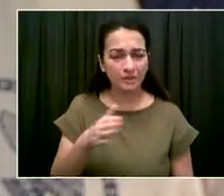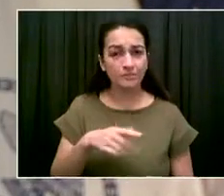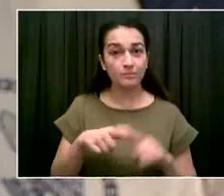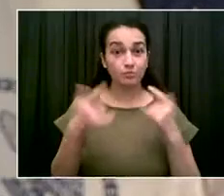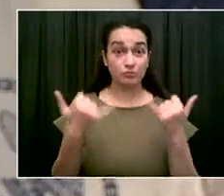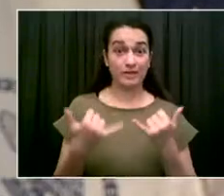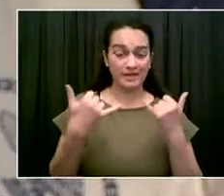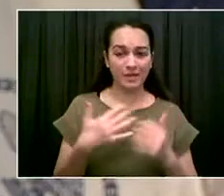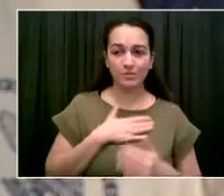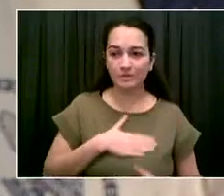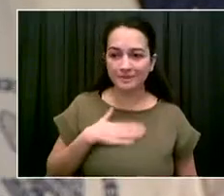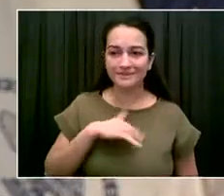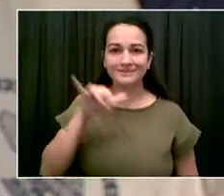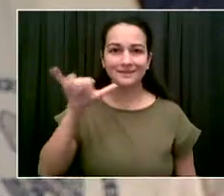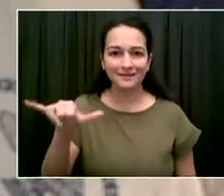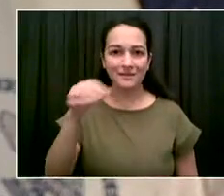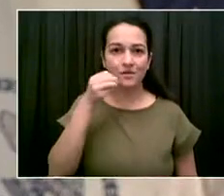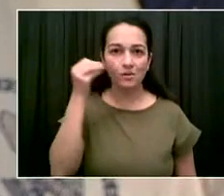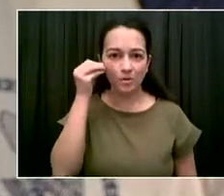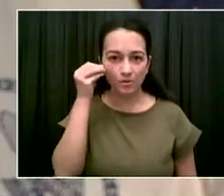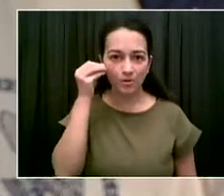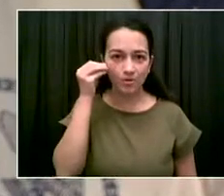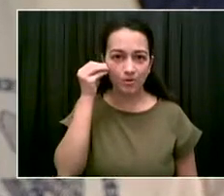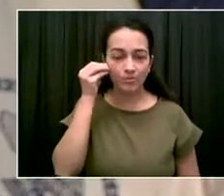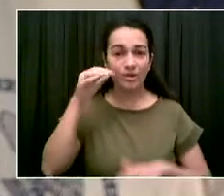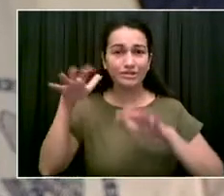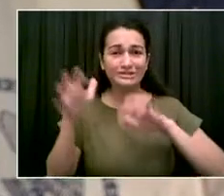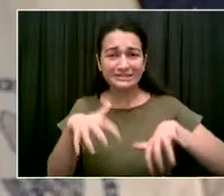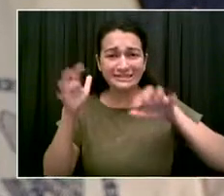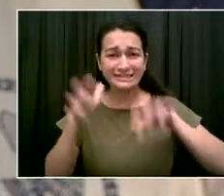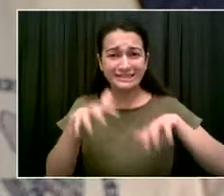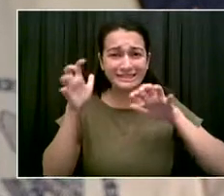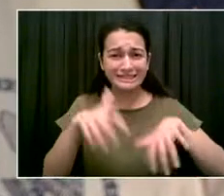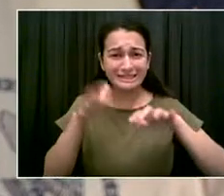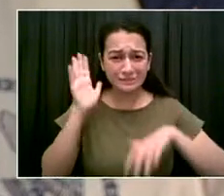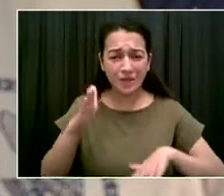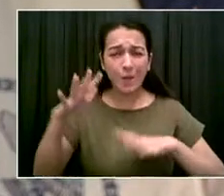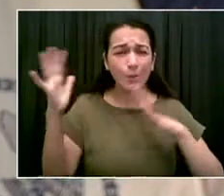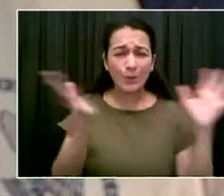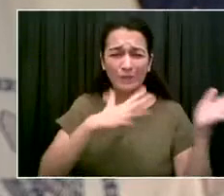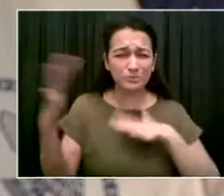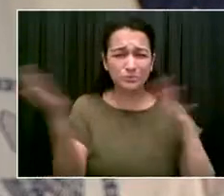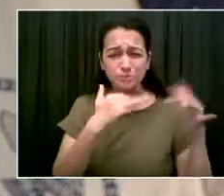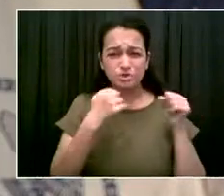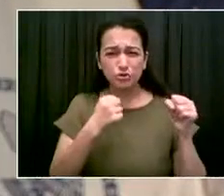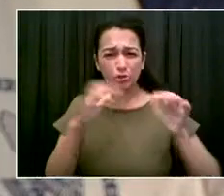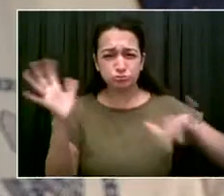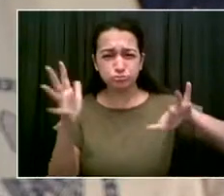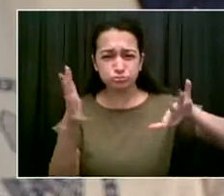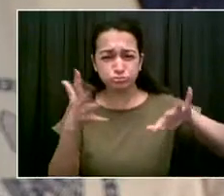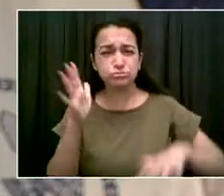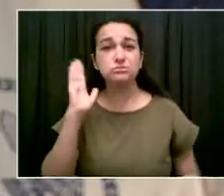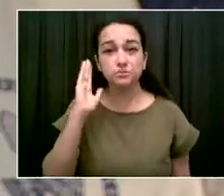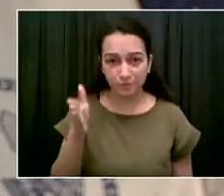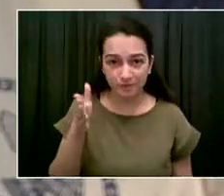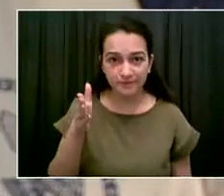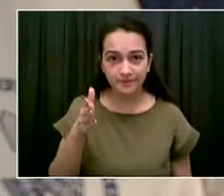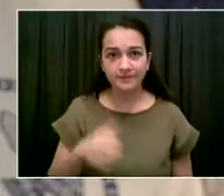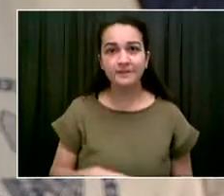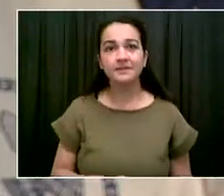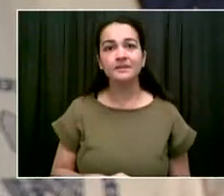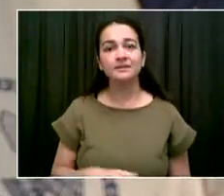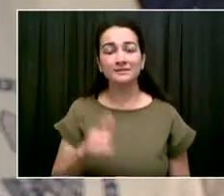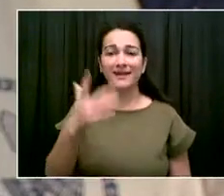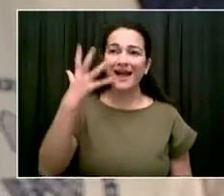we're going to see is heavy rainfall, strong winds. Again, really concerned about people being safe outside